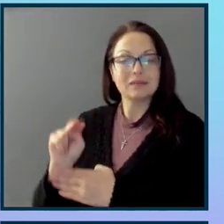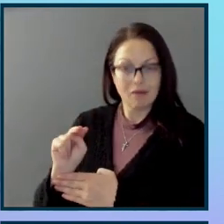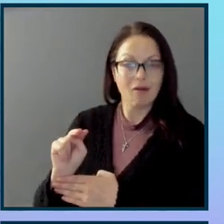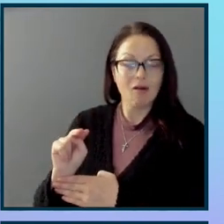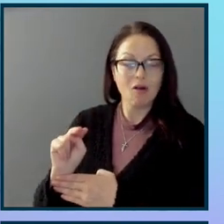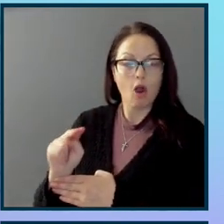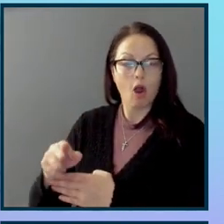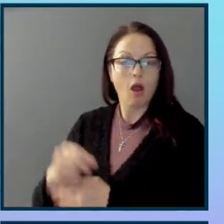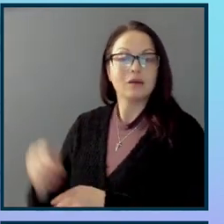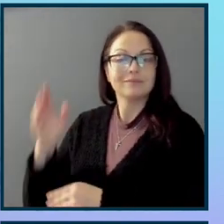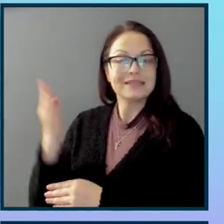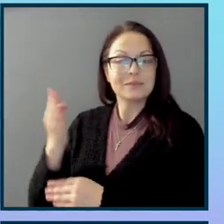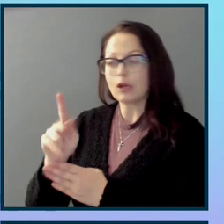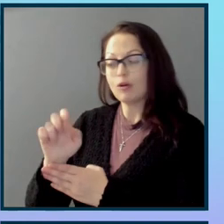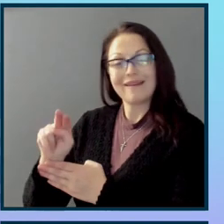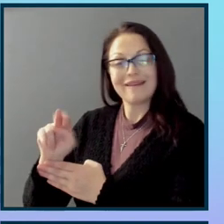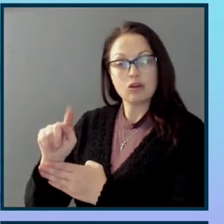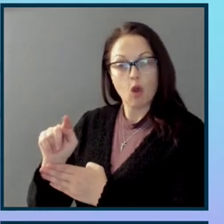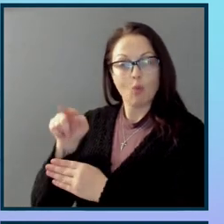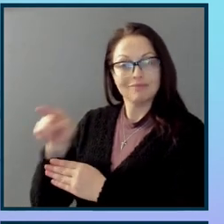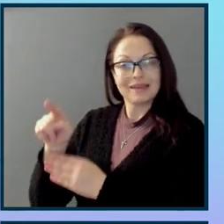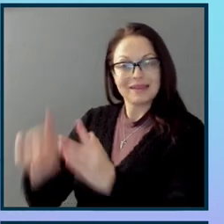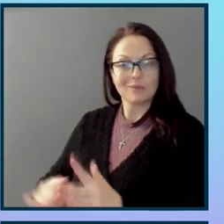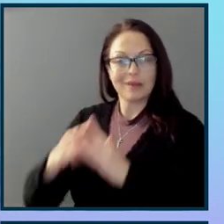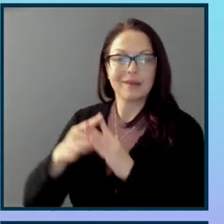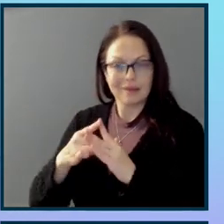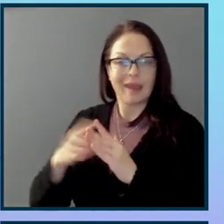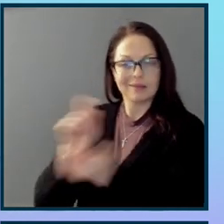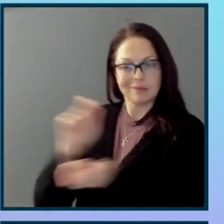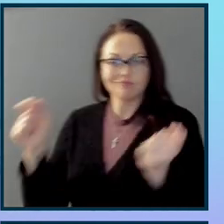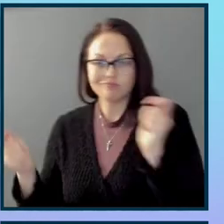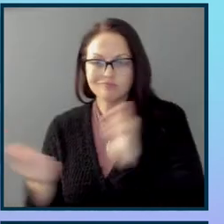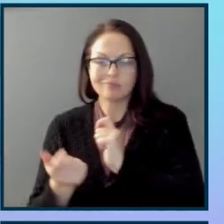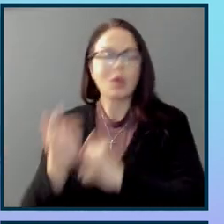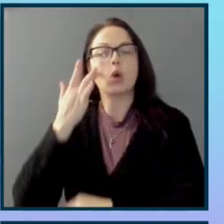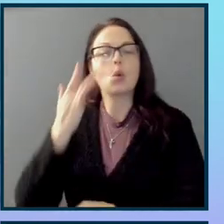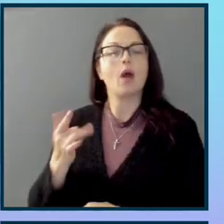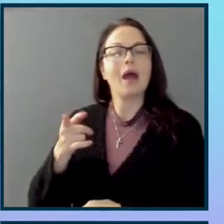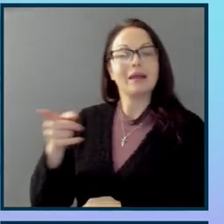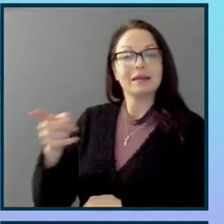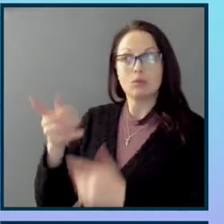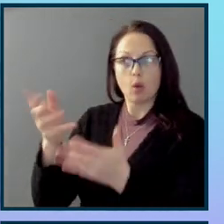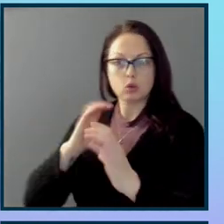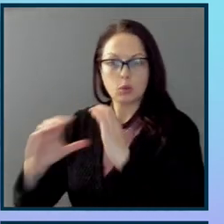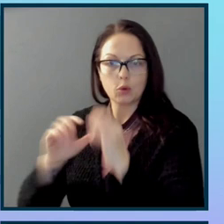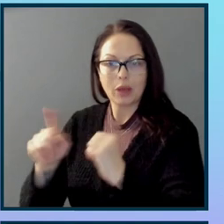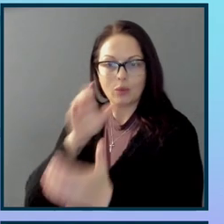actually started the movement. And he did this in order to communicate with his wife, who happened to be deaf.